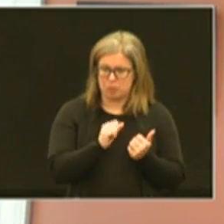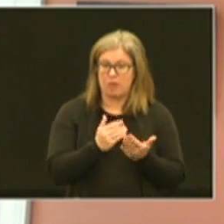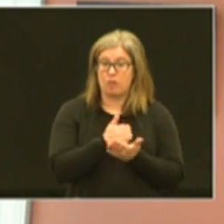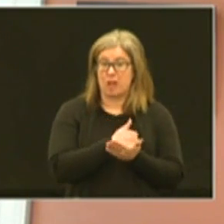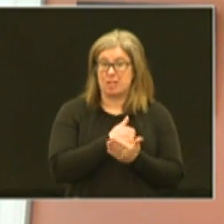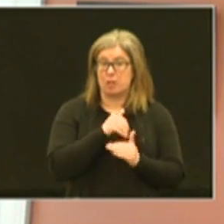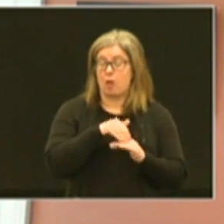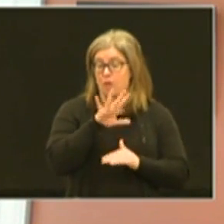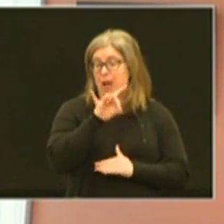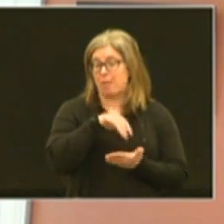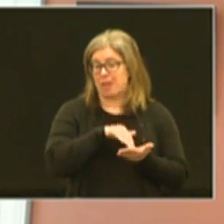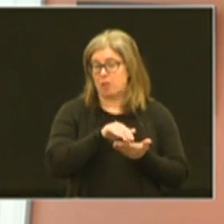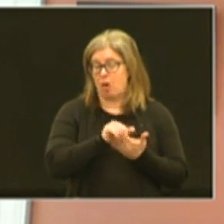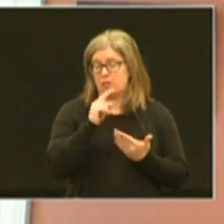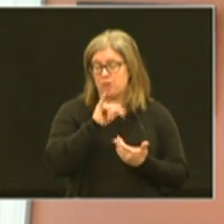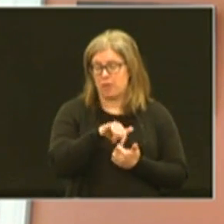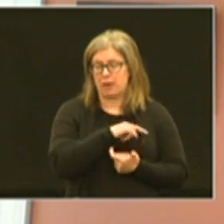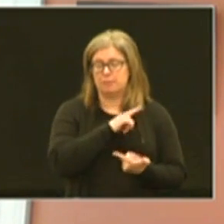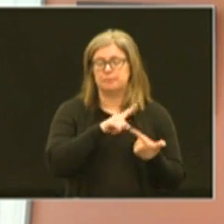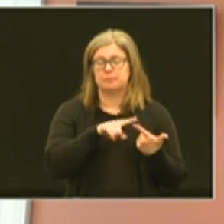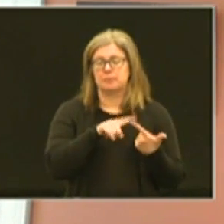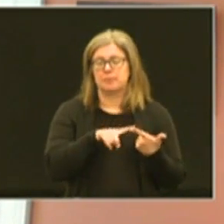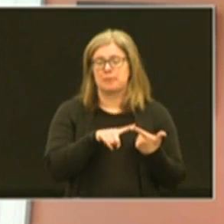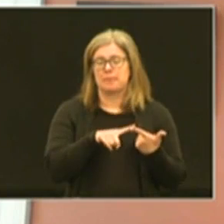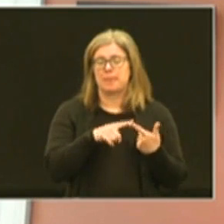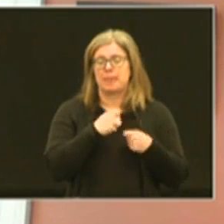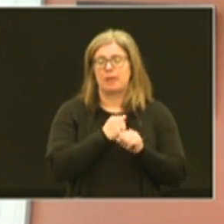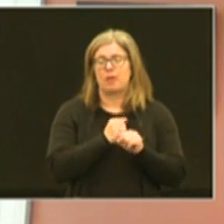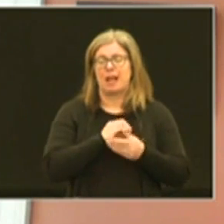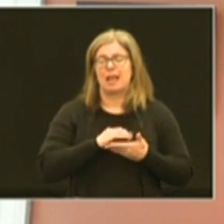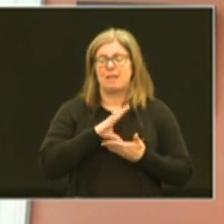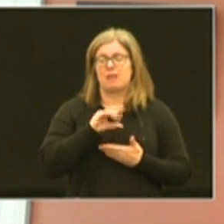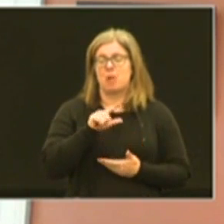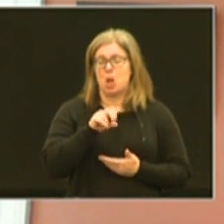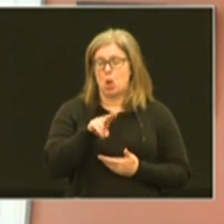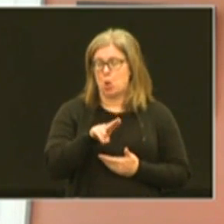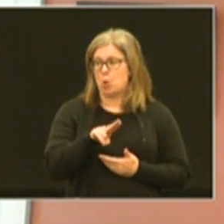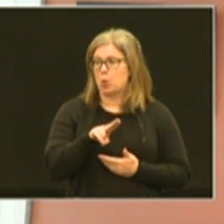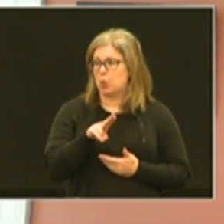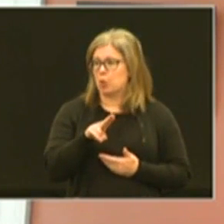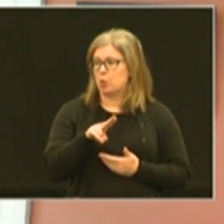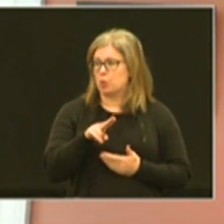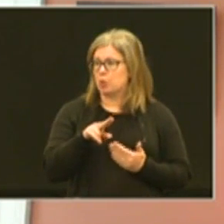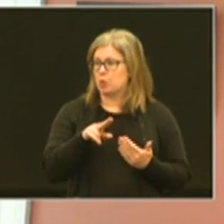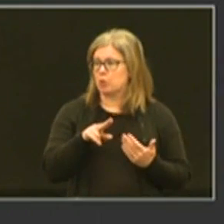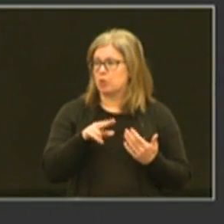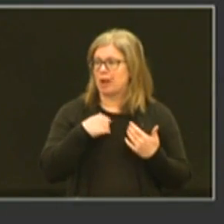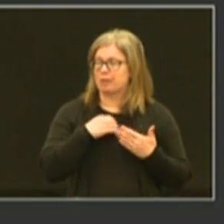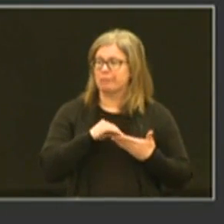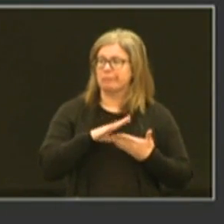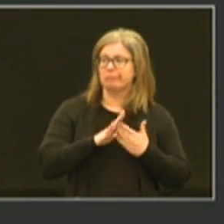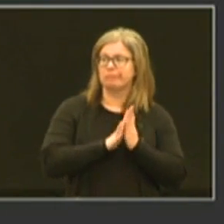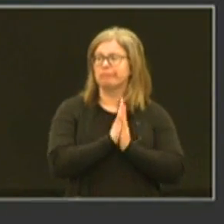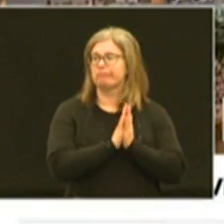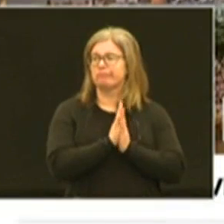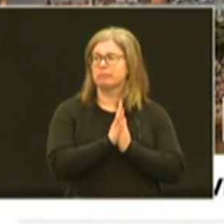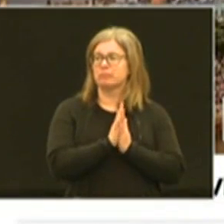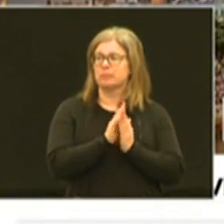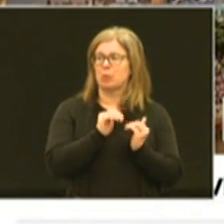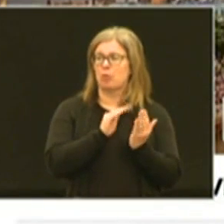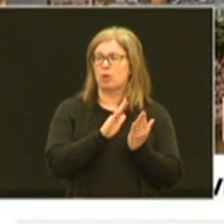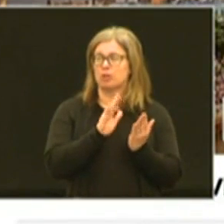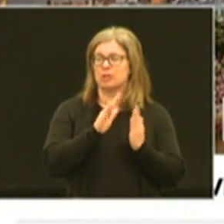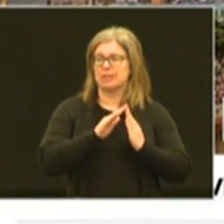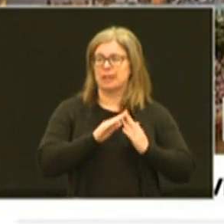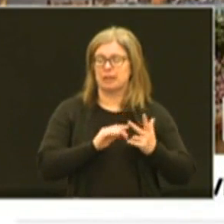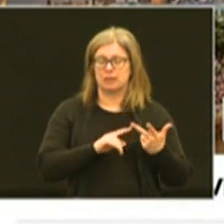raised over eight million dollars for that the second was to create lift up lou so we had you know morale building approach toward